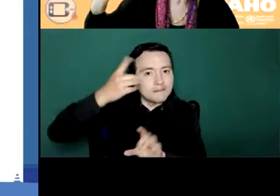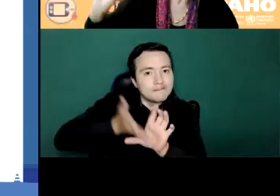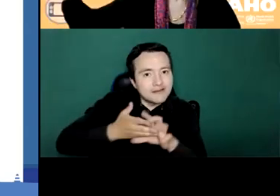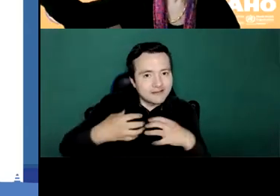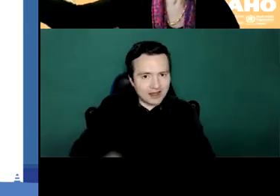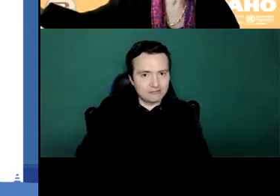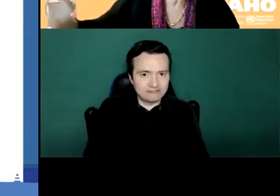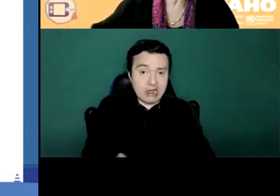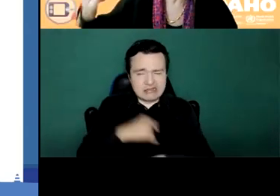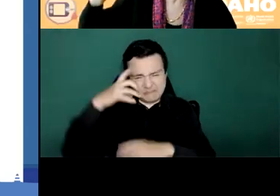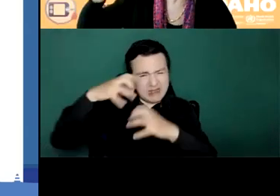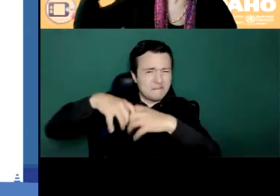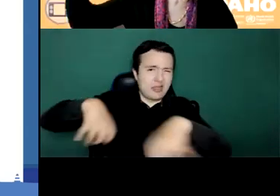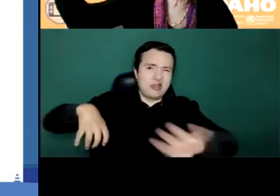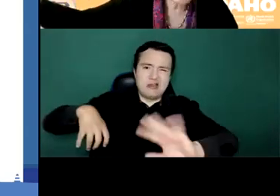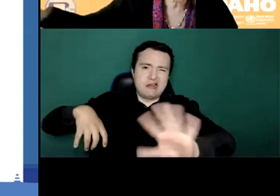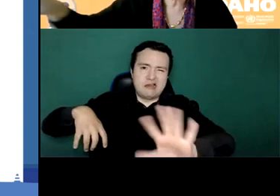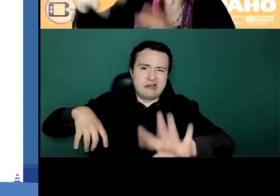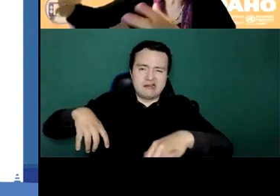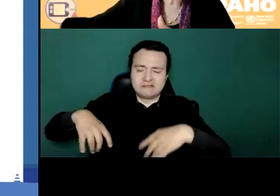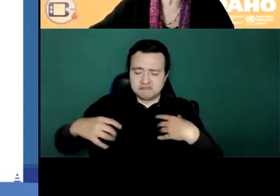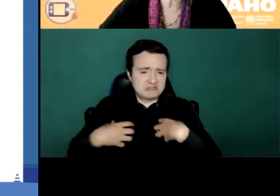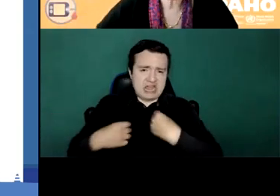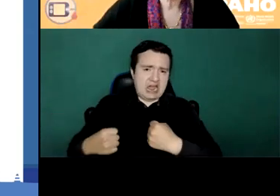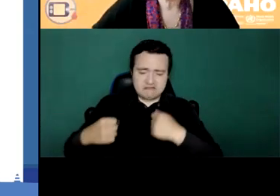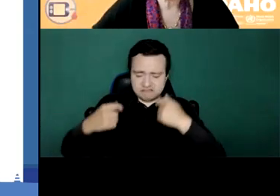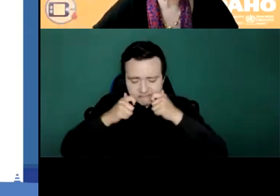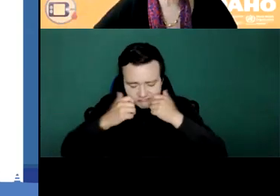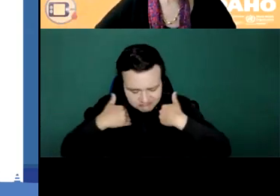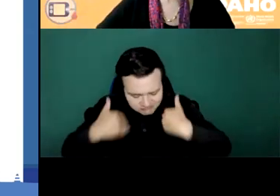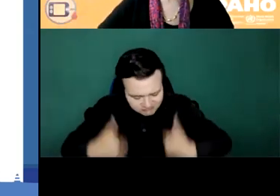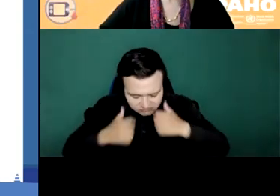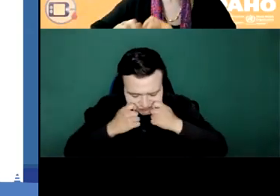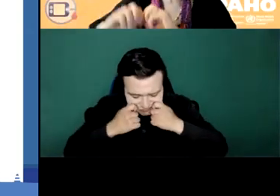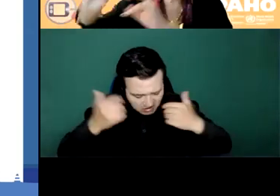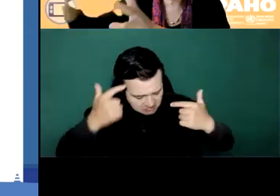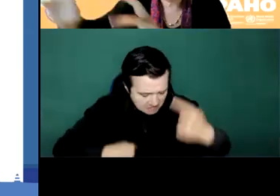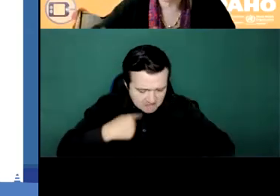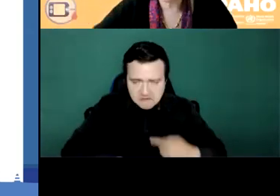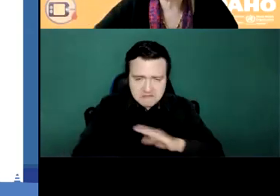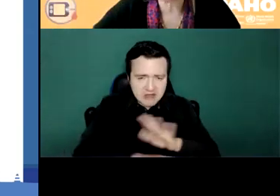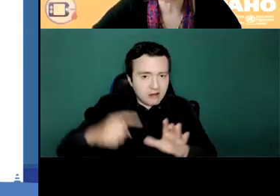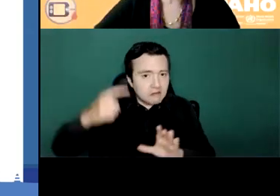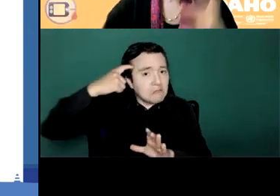don't need to continue with the idea that mental health is its own thing and it's separated